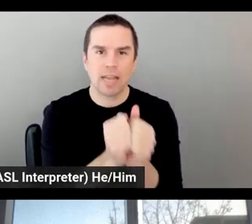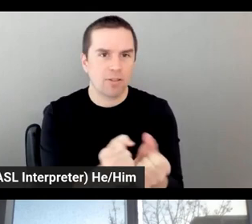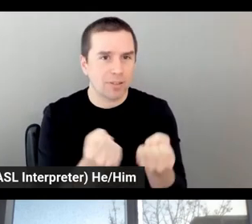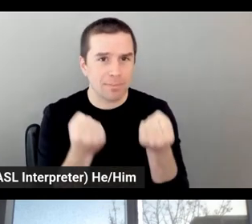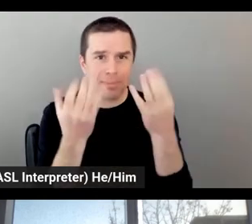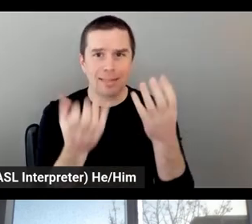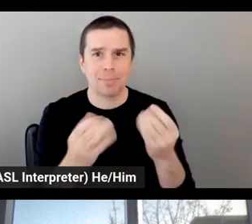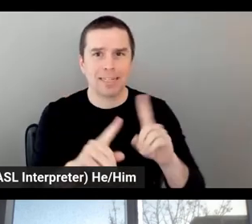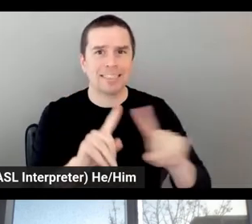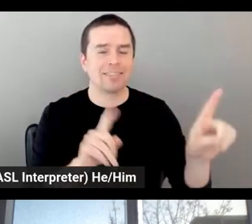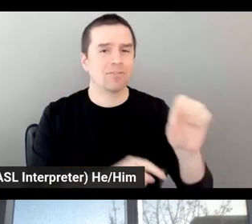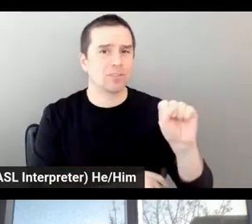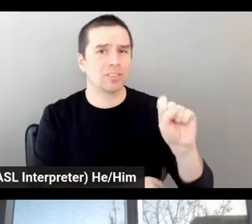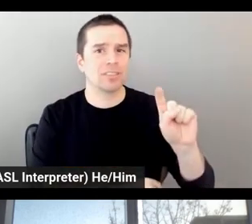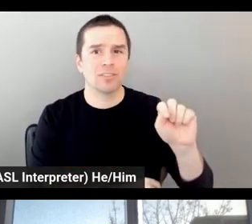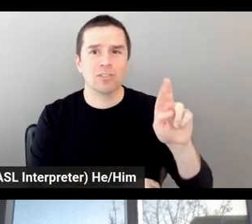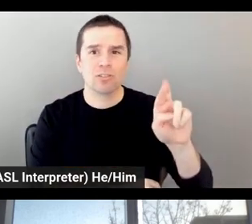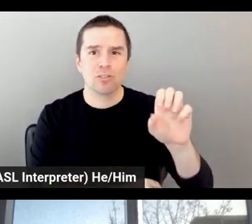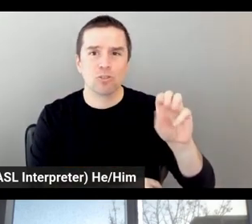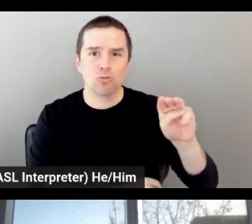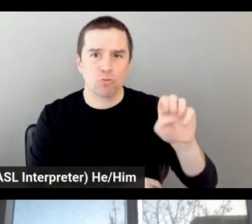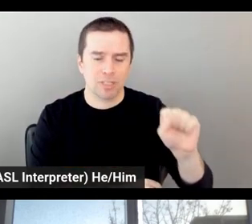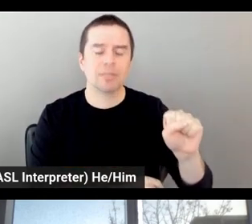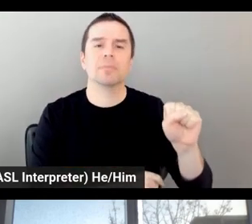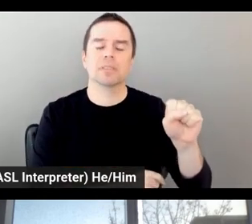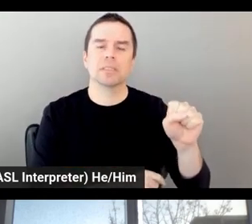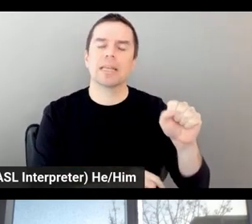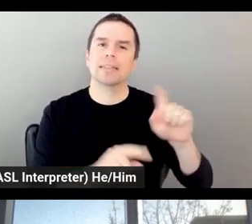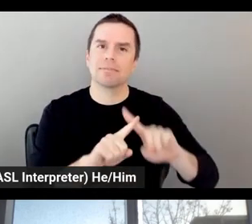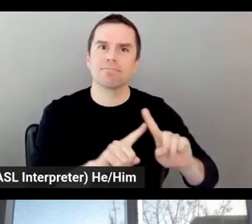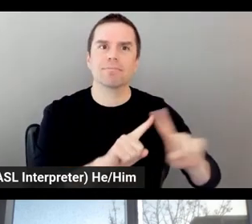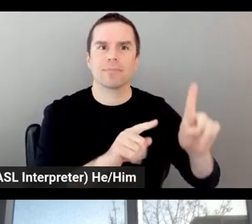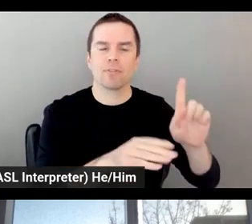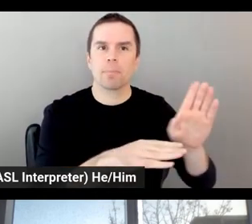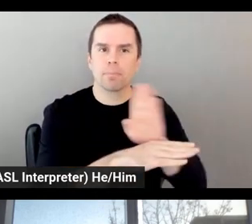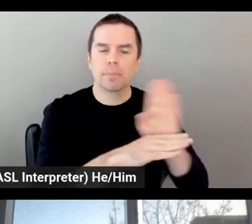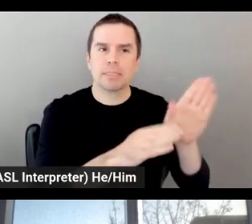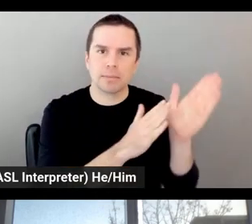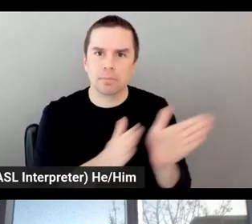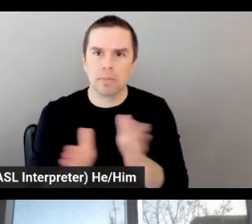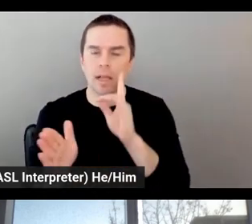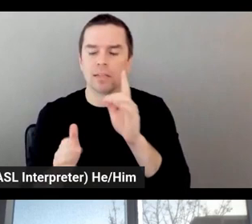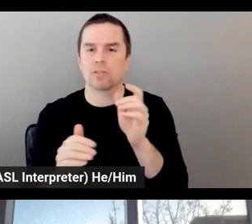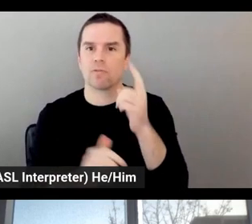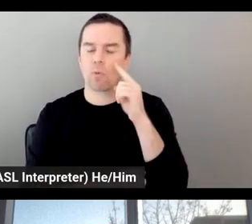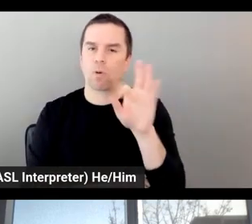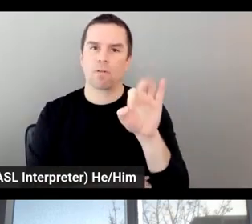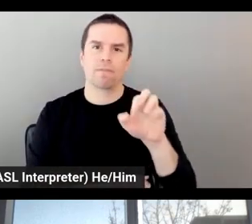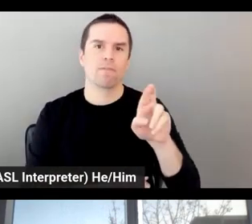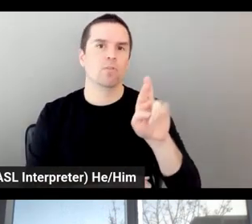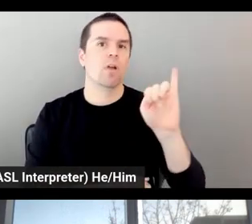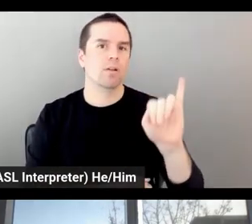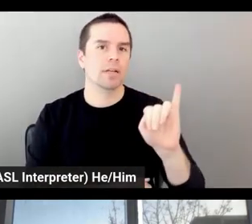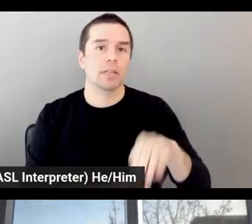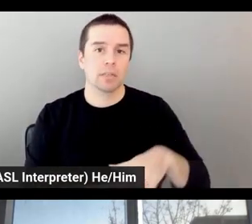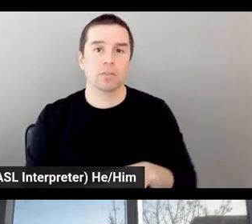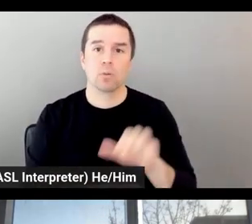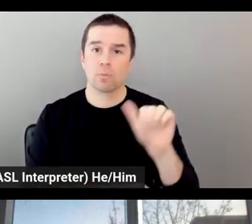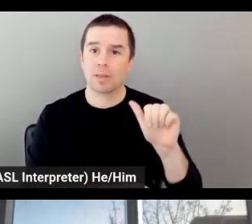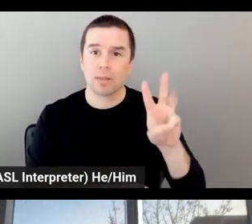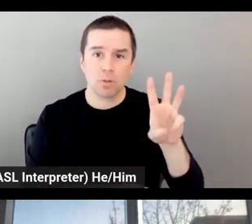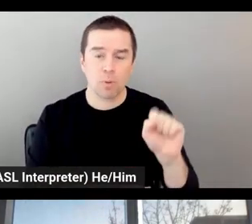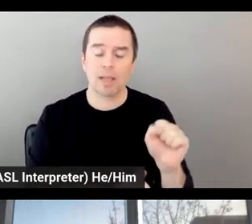strategic streams for Ferrari. So first of all, for sure, AWS is with us on all the modernization